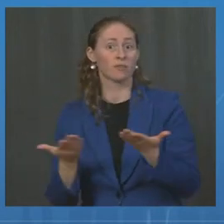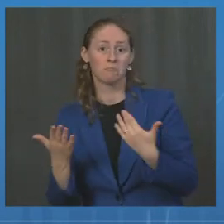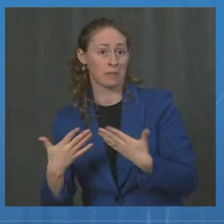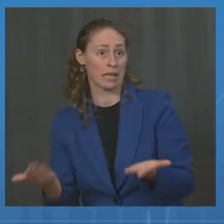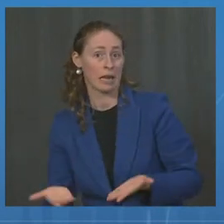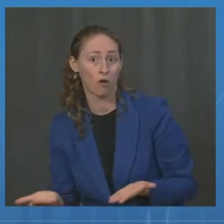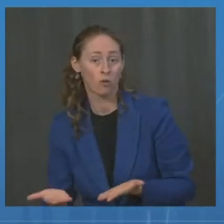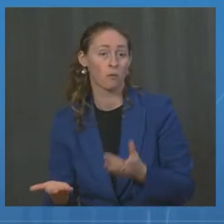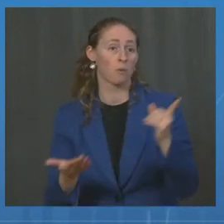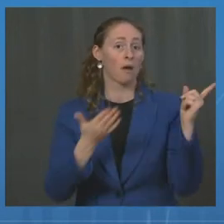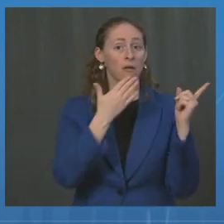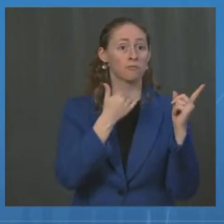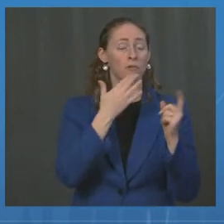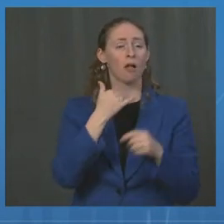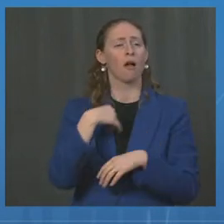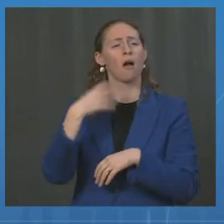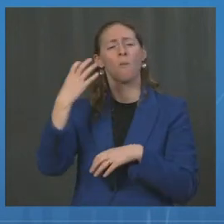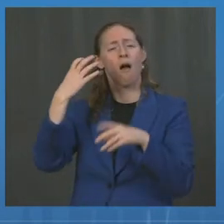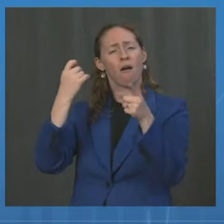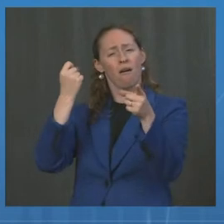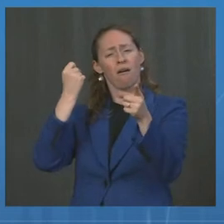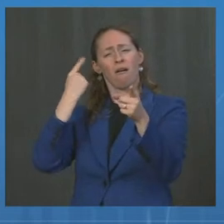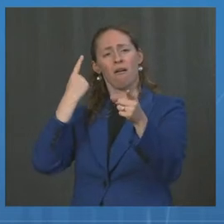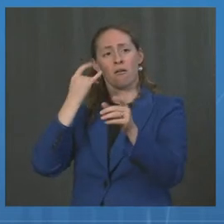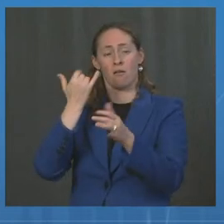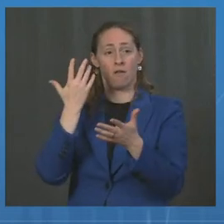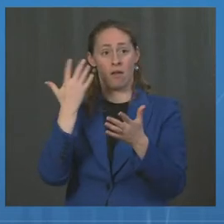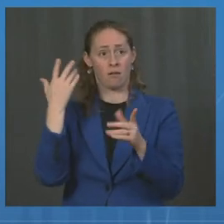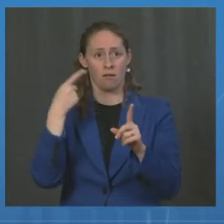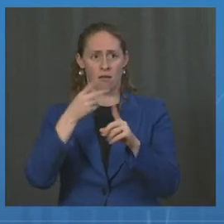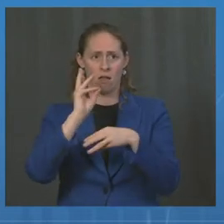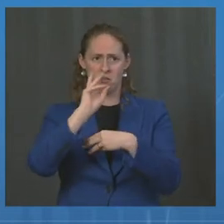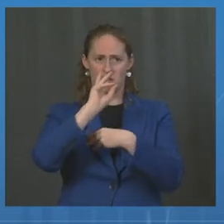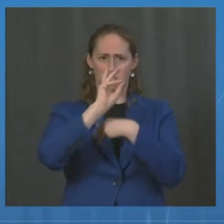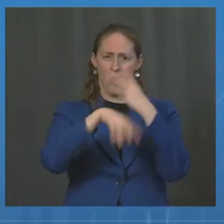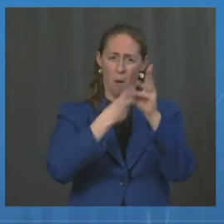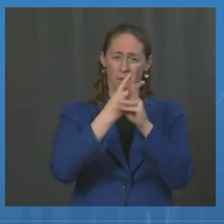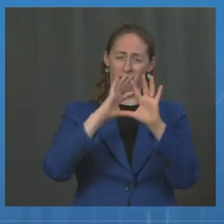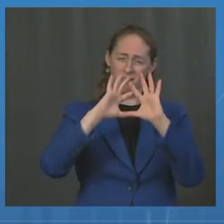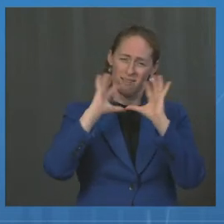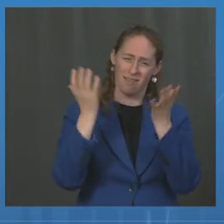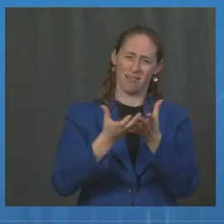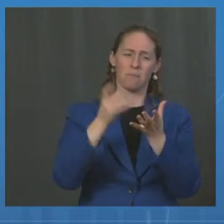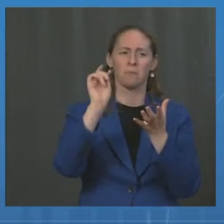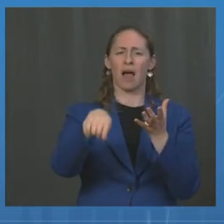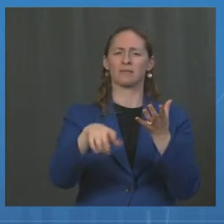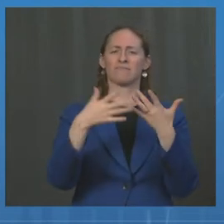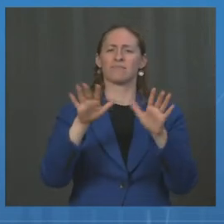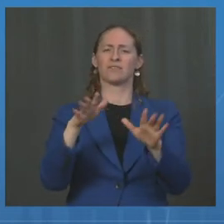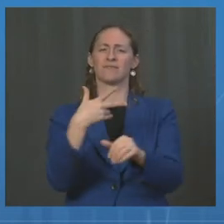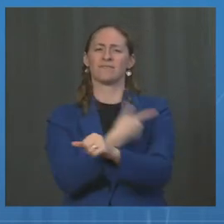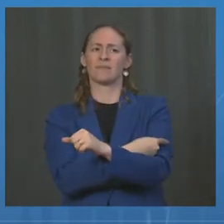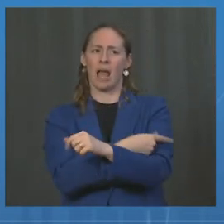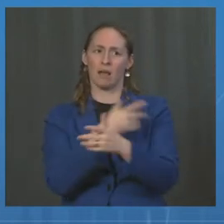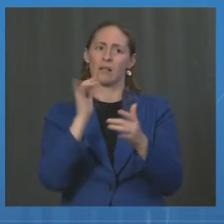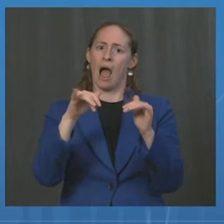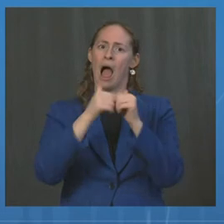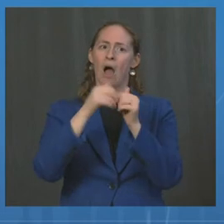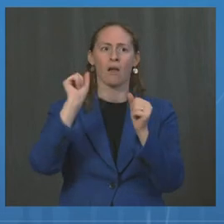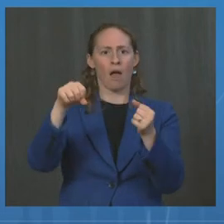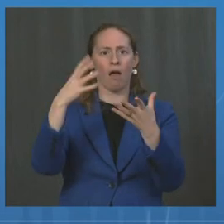of the global necessity to essentially suppress this at a global level.